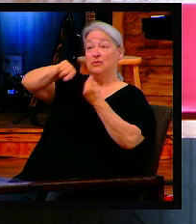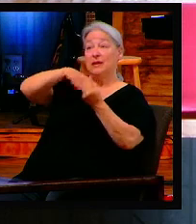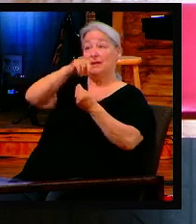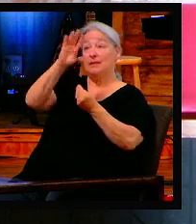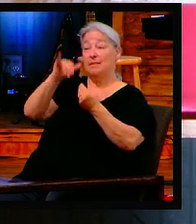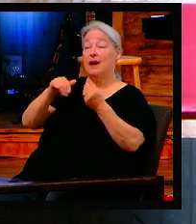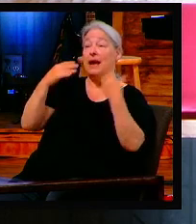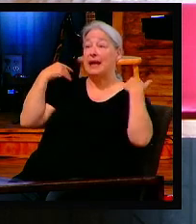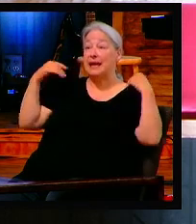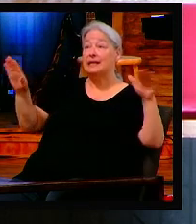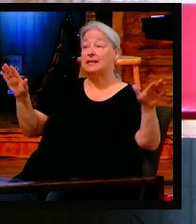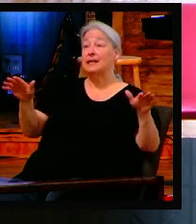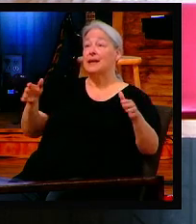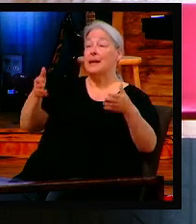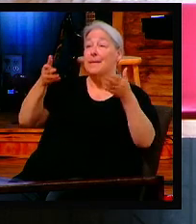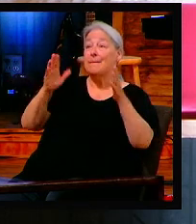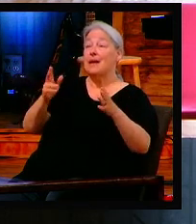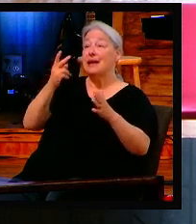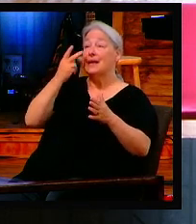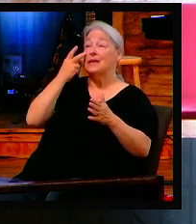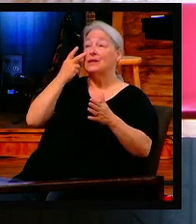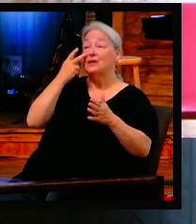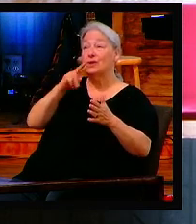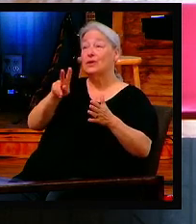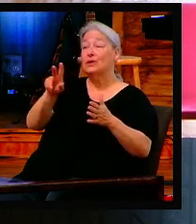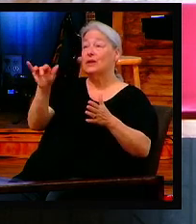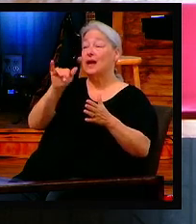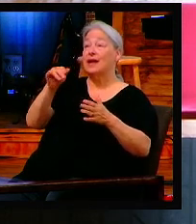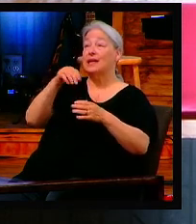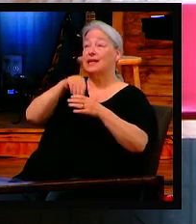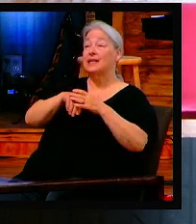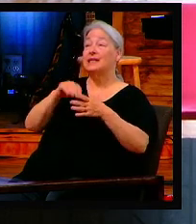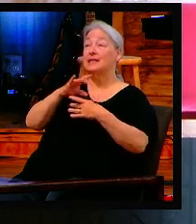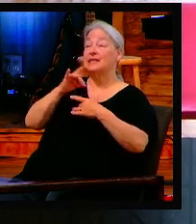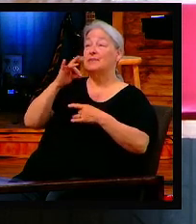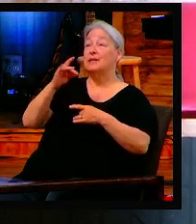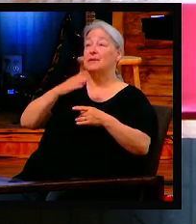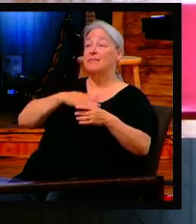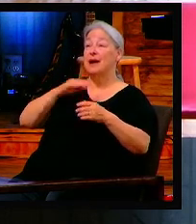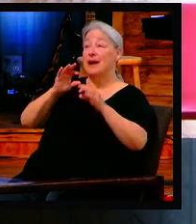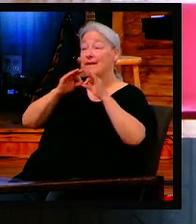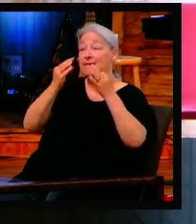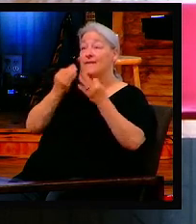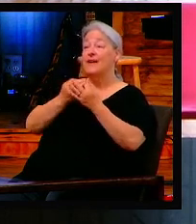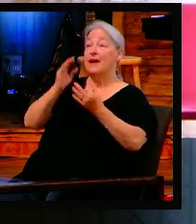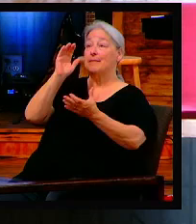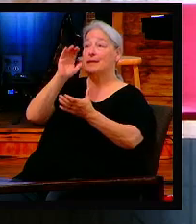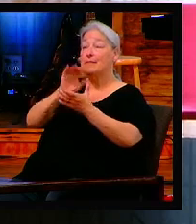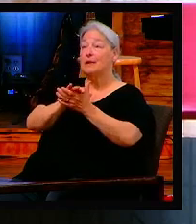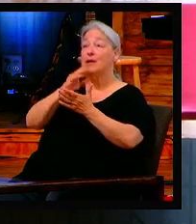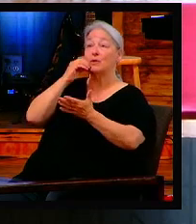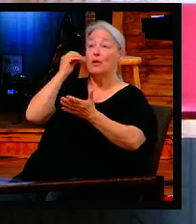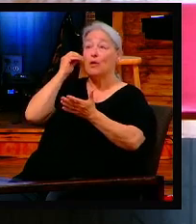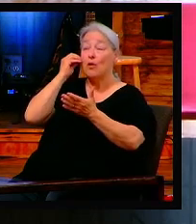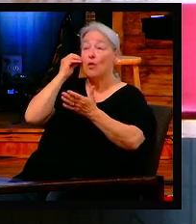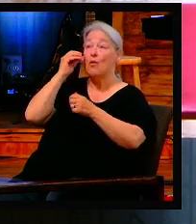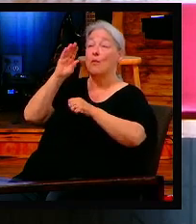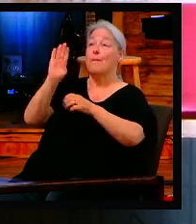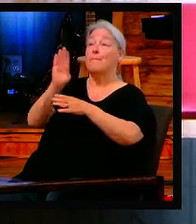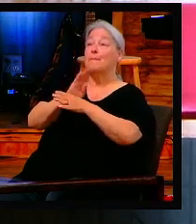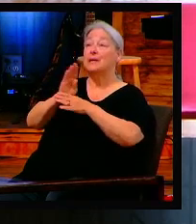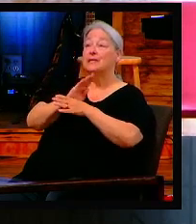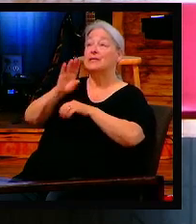may it look like in the spirit, my family, my marriage, my home, my businesses, everything, the church, everything.